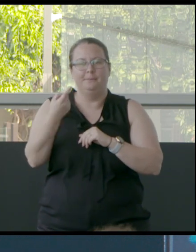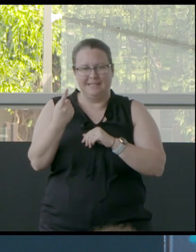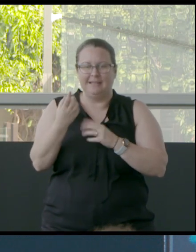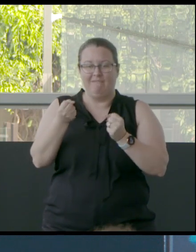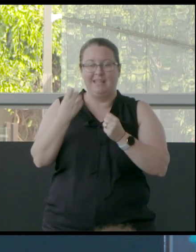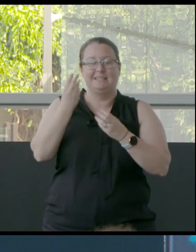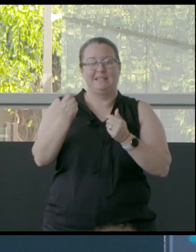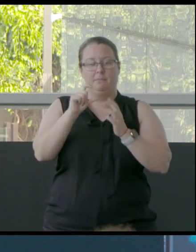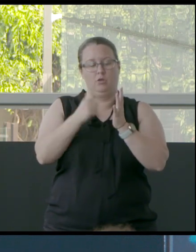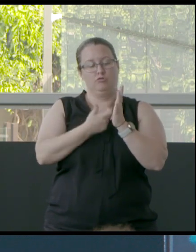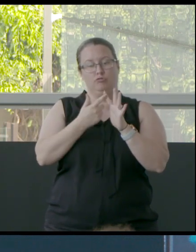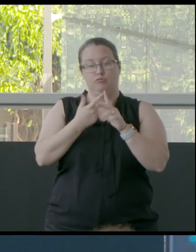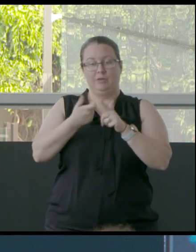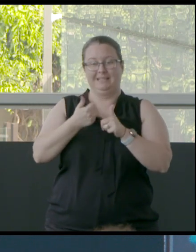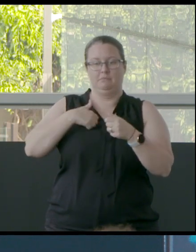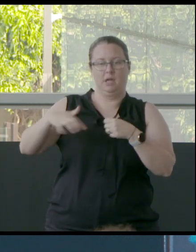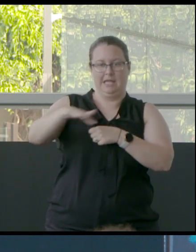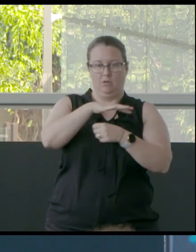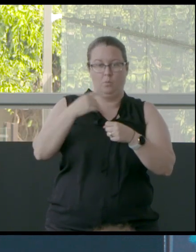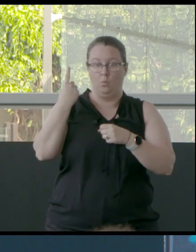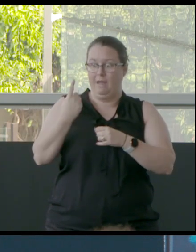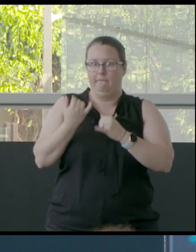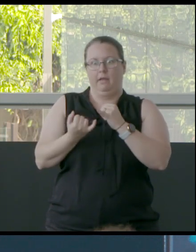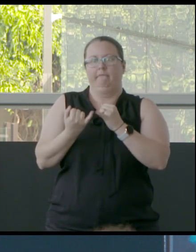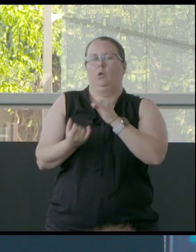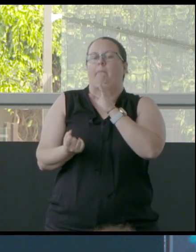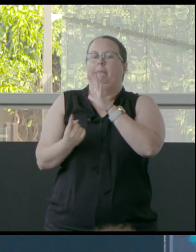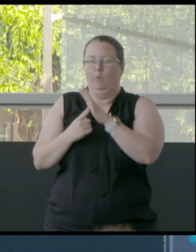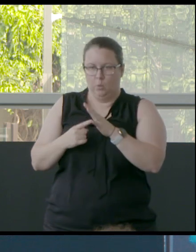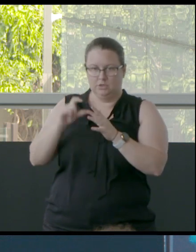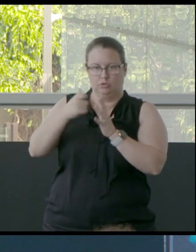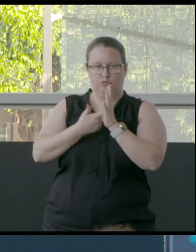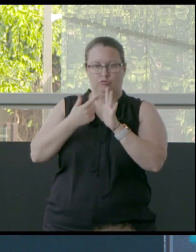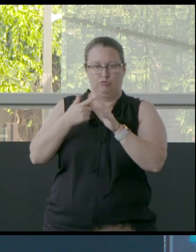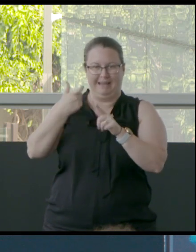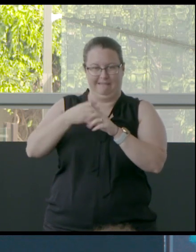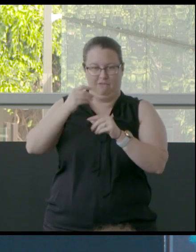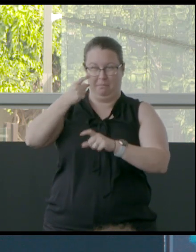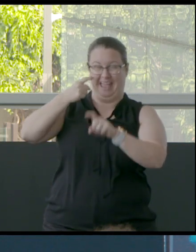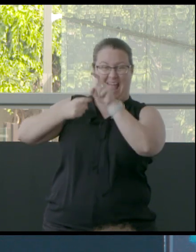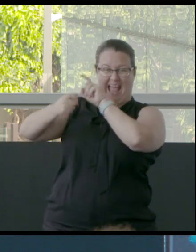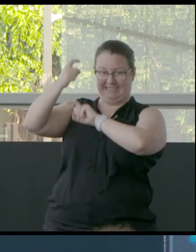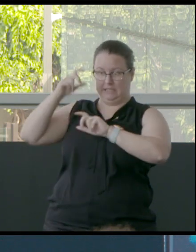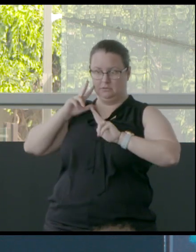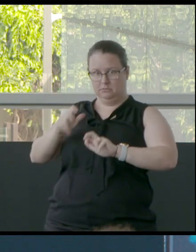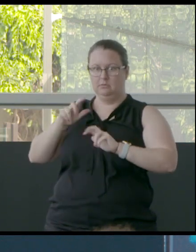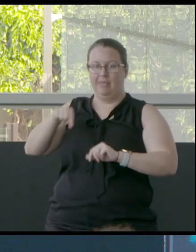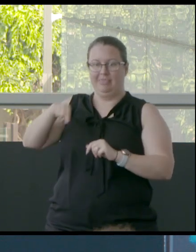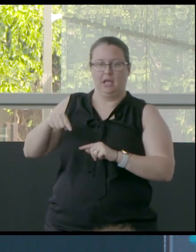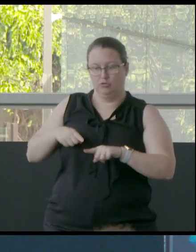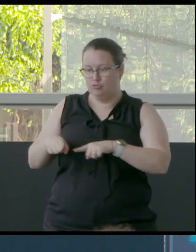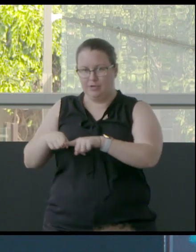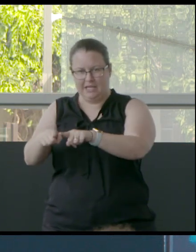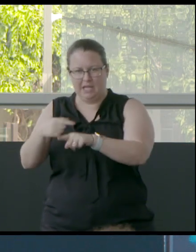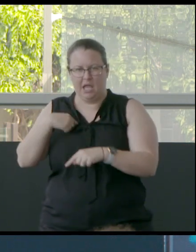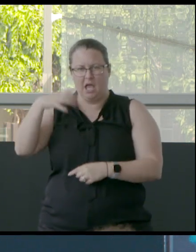area. Louie Creek is one of them. Louie really important creek, ancestral creek, and I remember seeing water